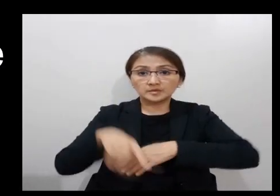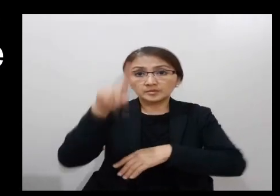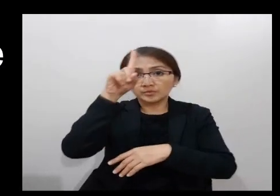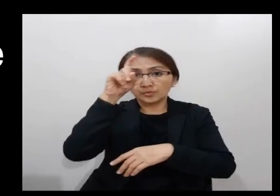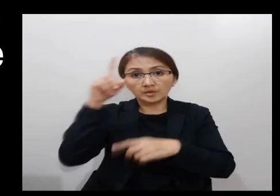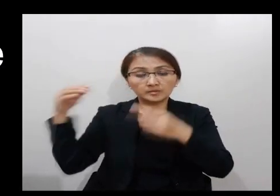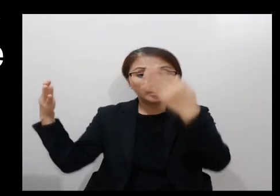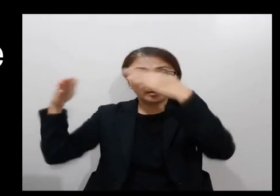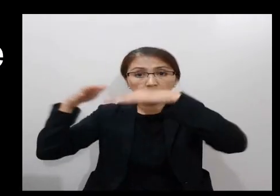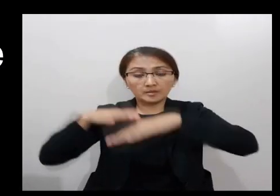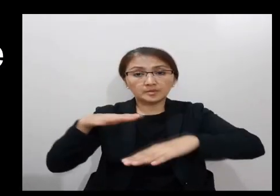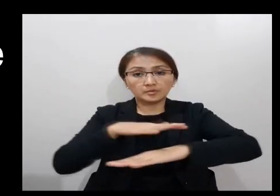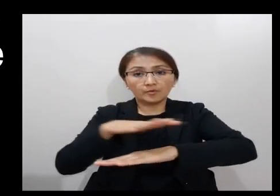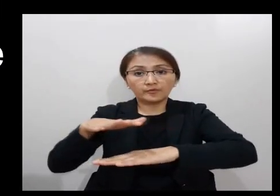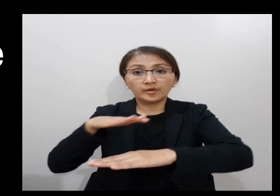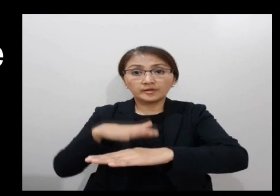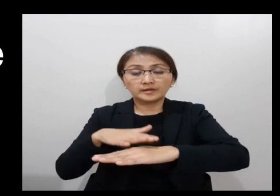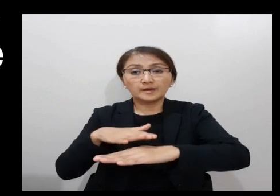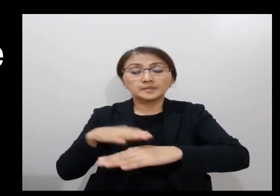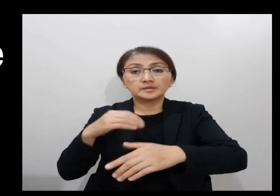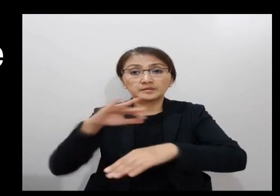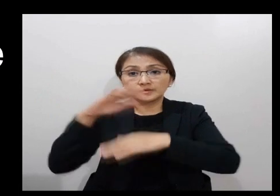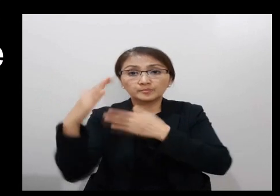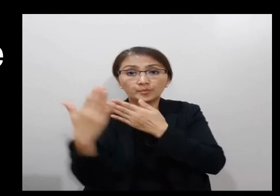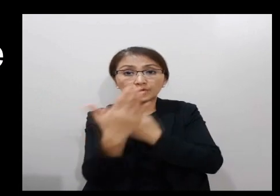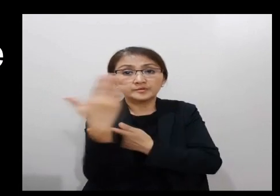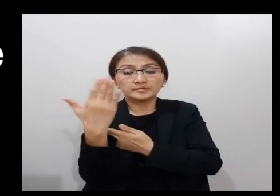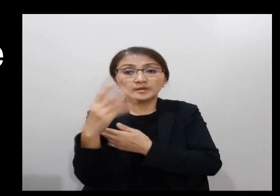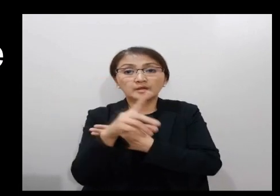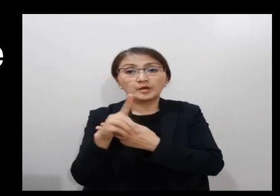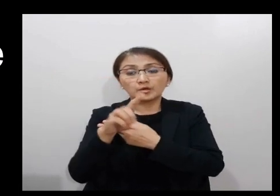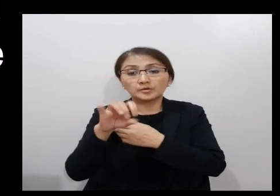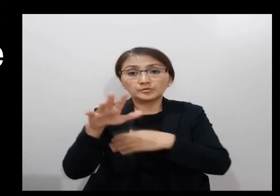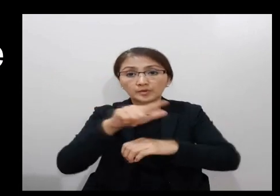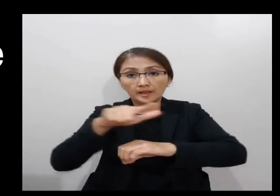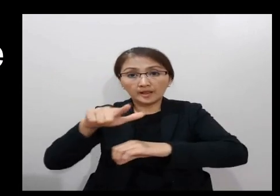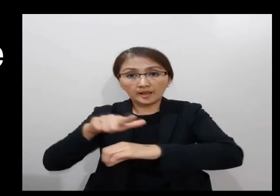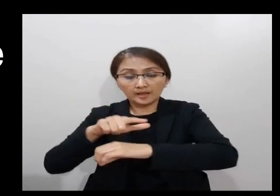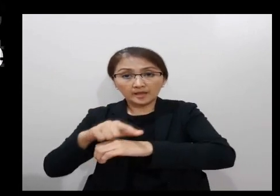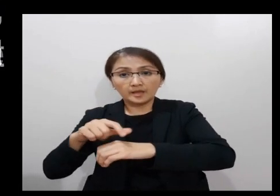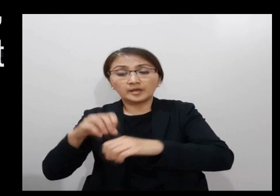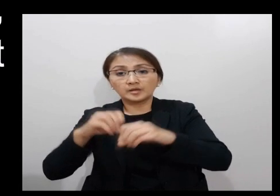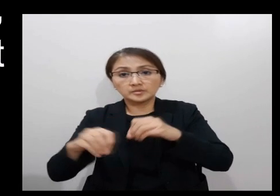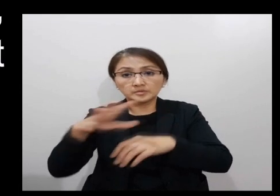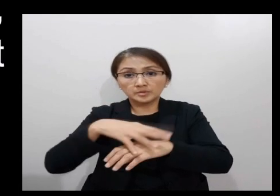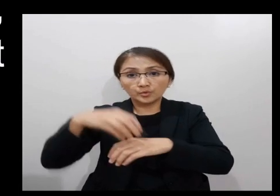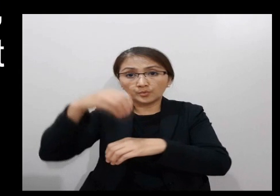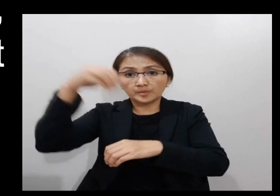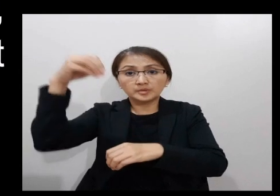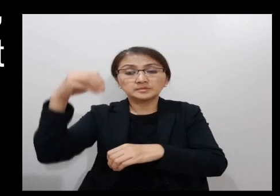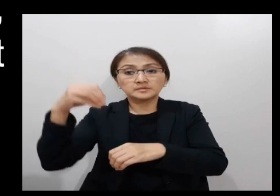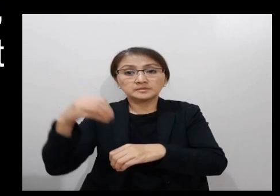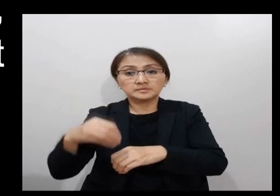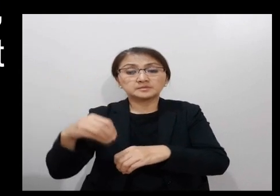quail came up and covered the camp. In the morning, a dew lay all about the camp, and when the dew evaporated,